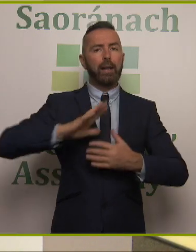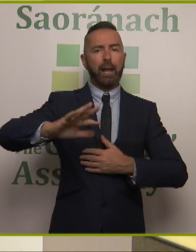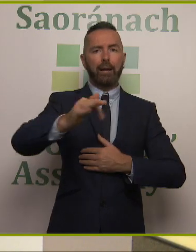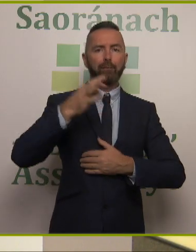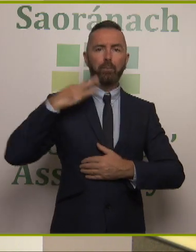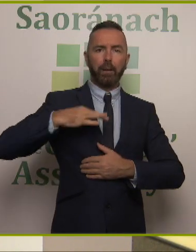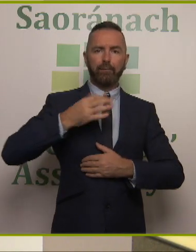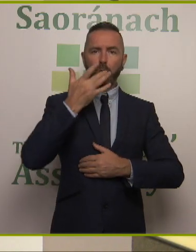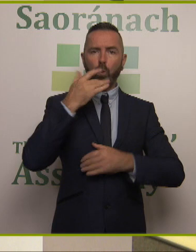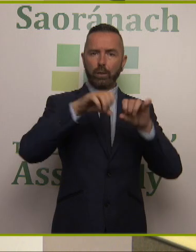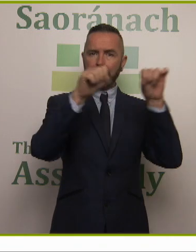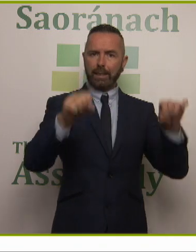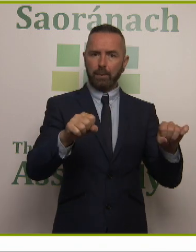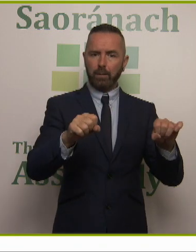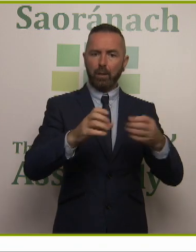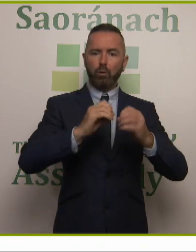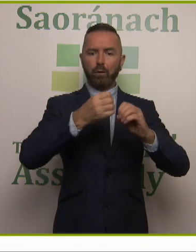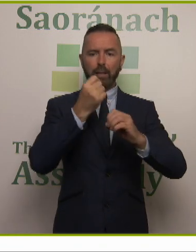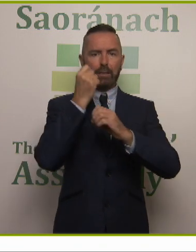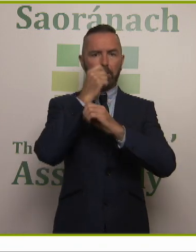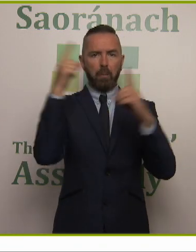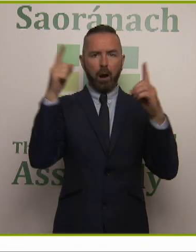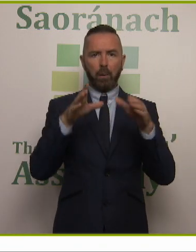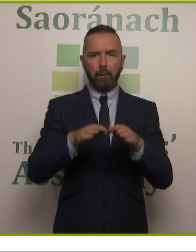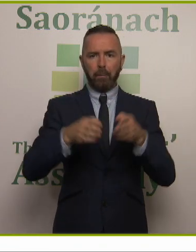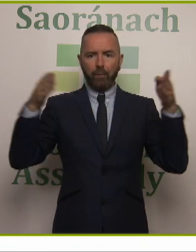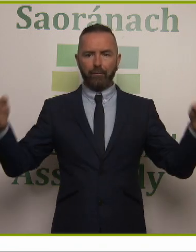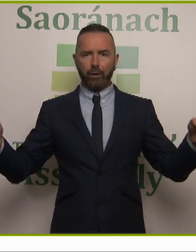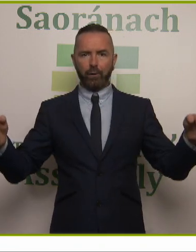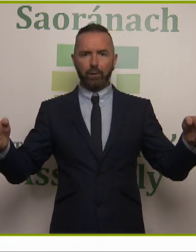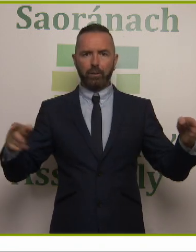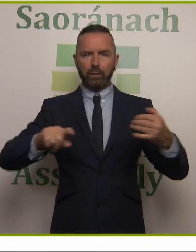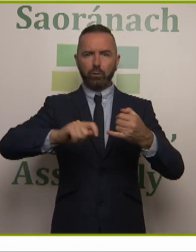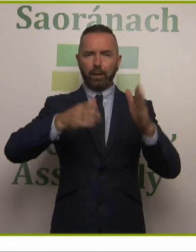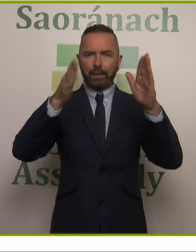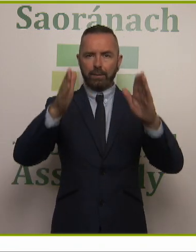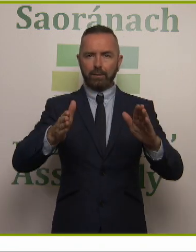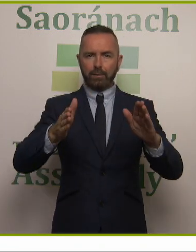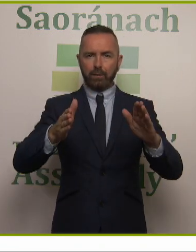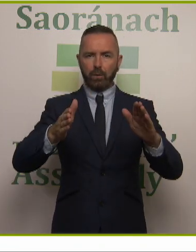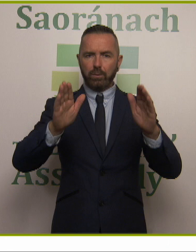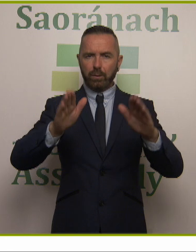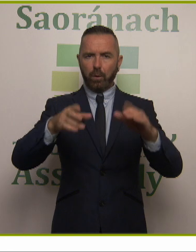by creating smart buffers in targeted areas to facilitate the slowing down or